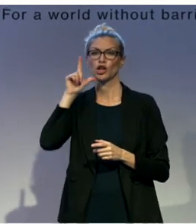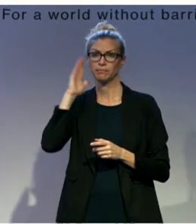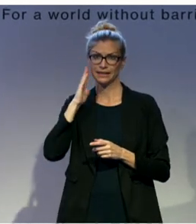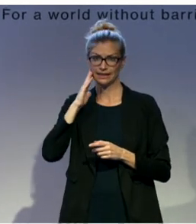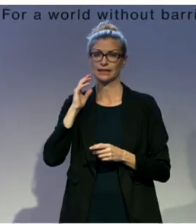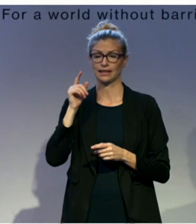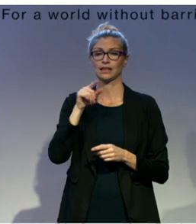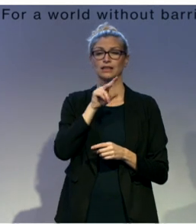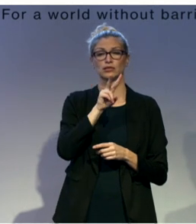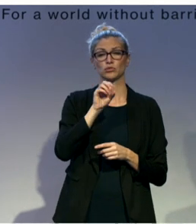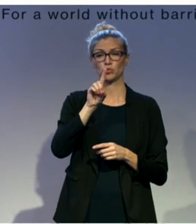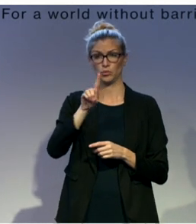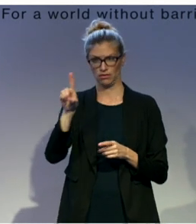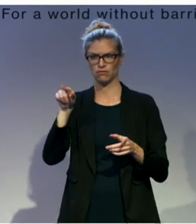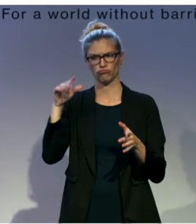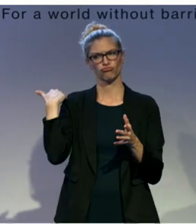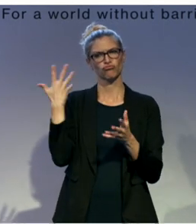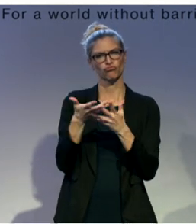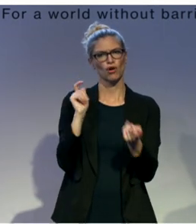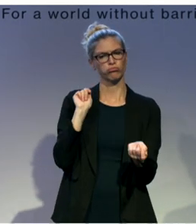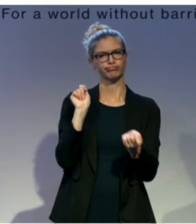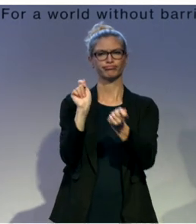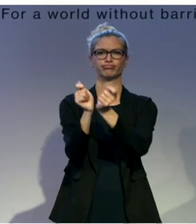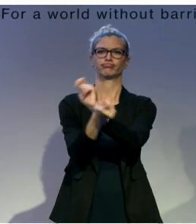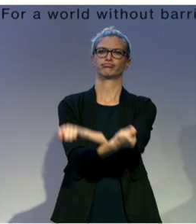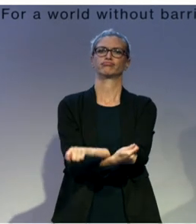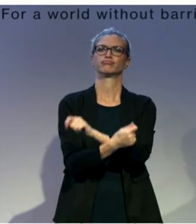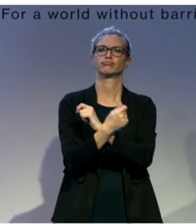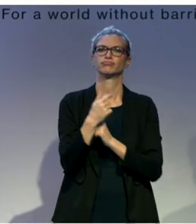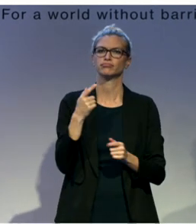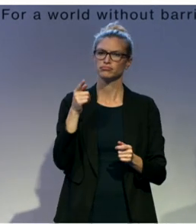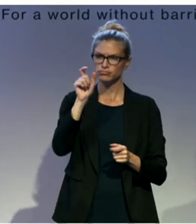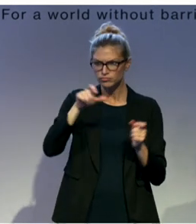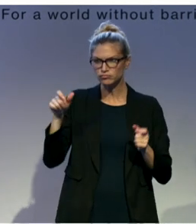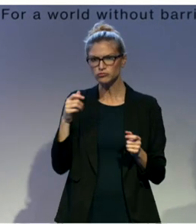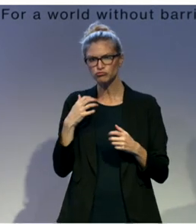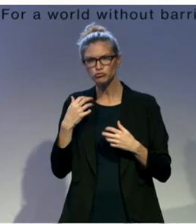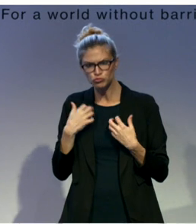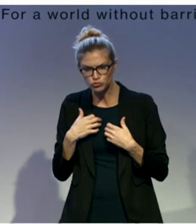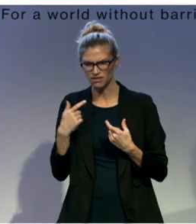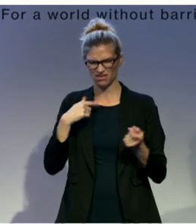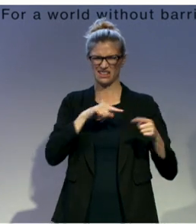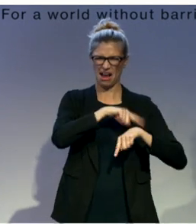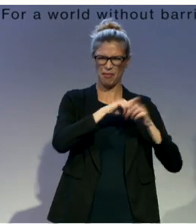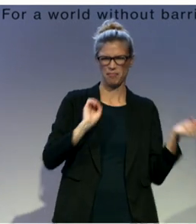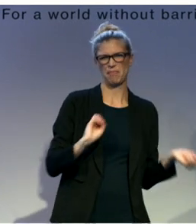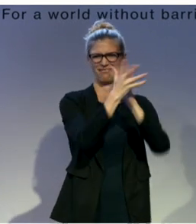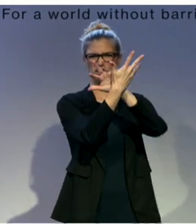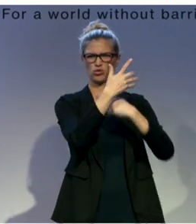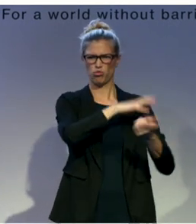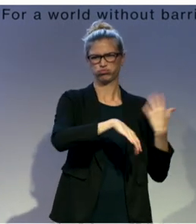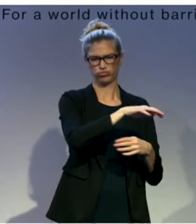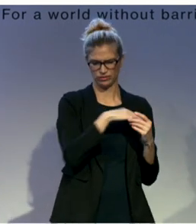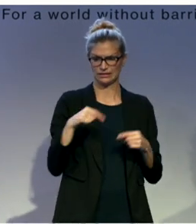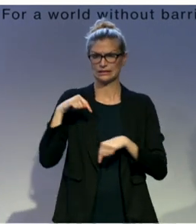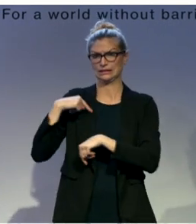IFAS first started working with various stakeholders in Libya right after the revolution and attempted to make sure that marginalized groups were being